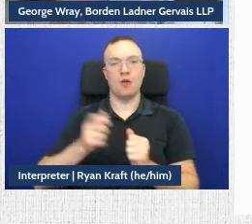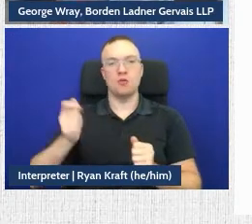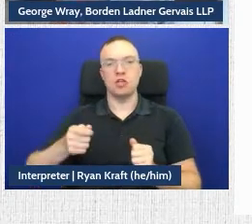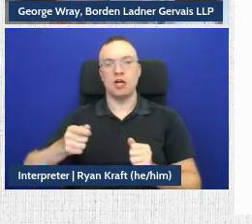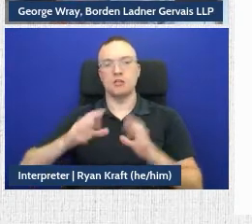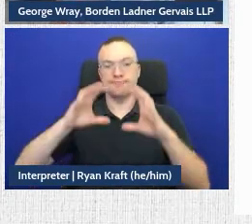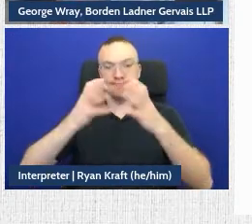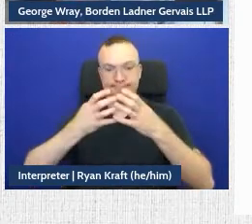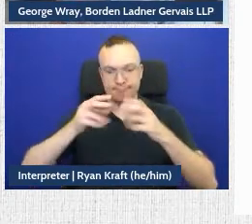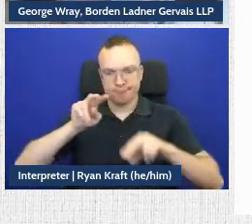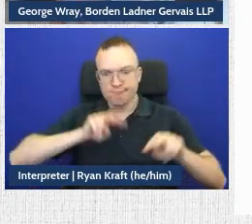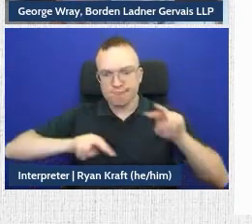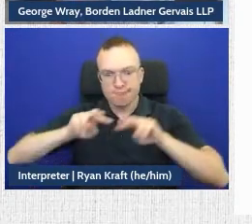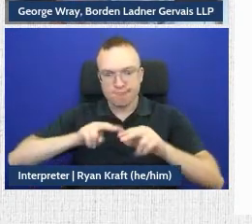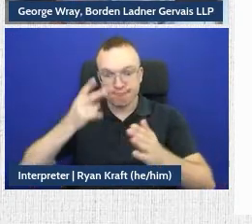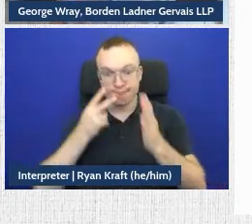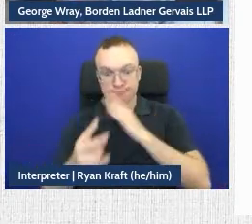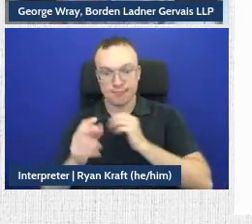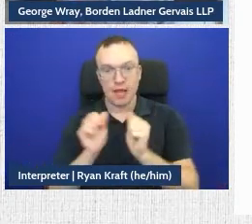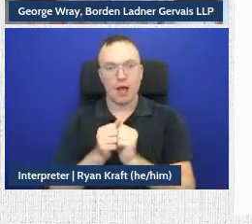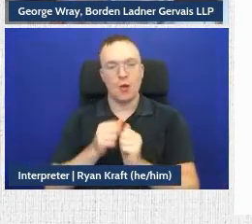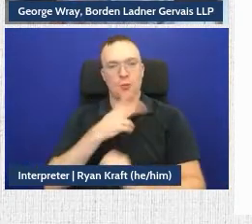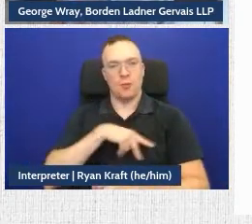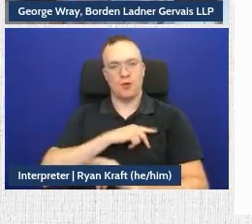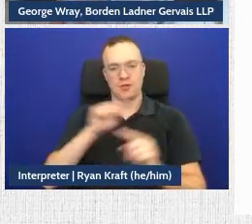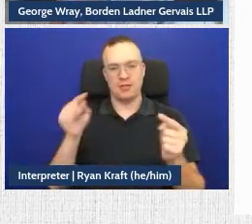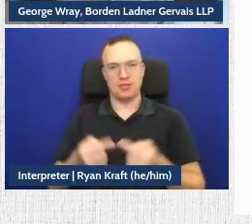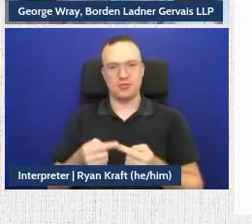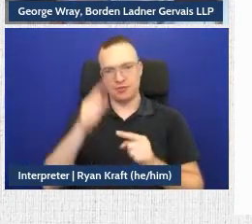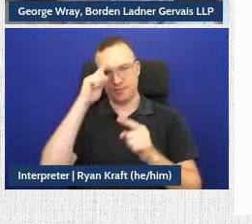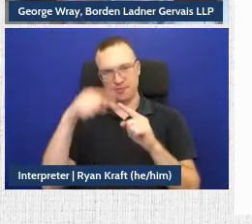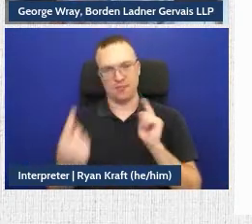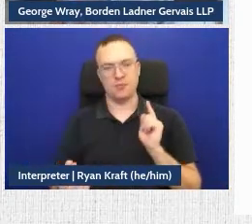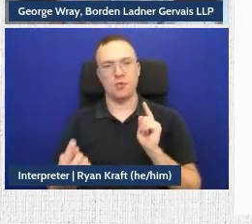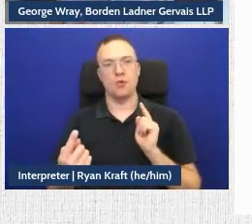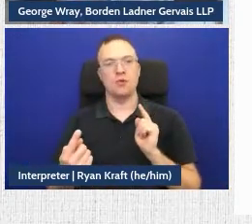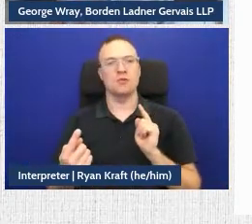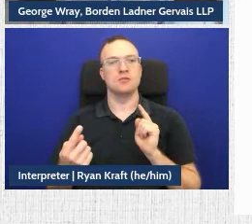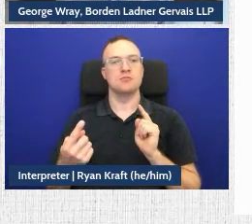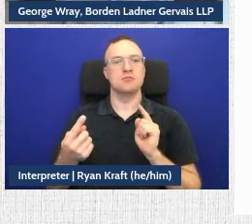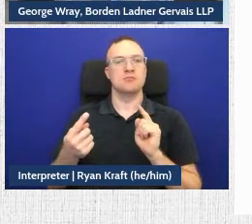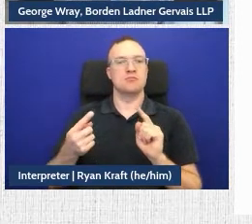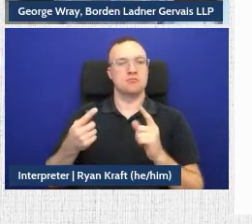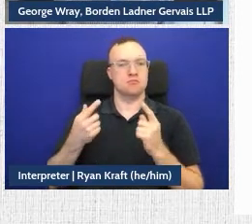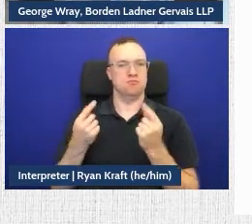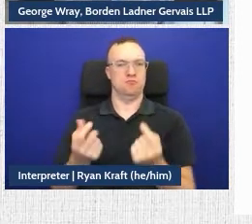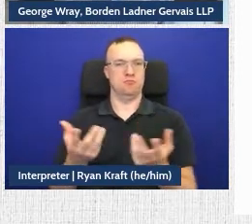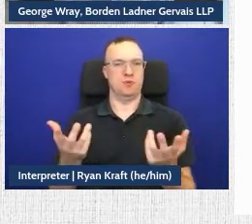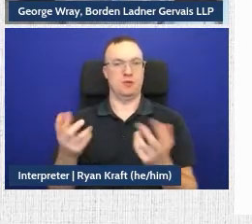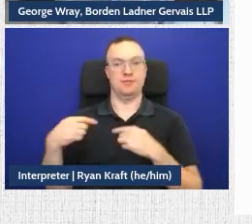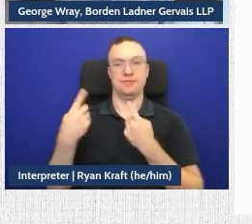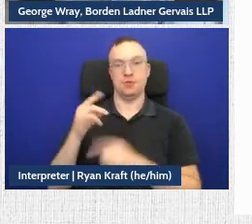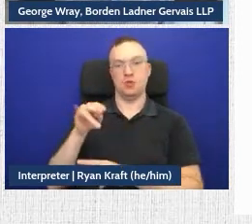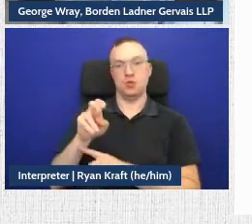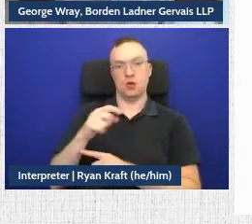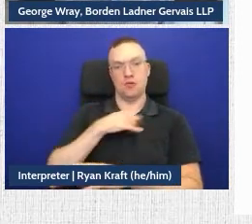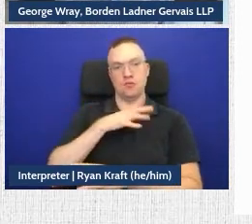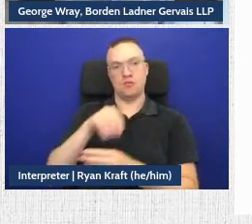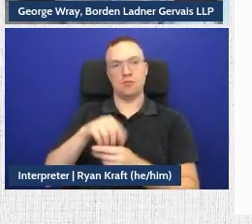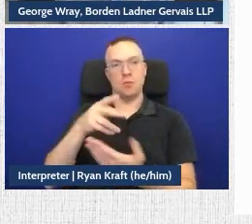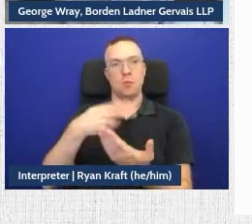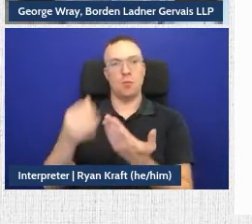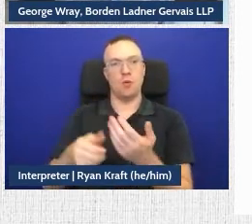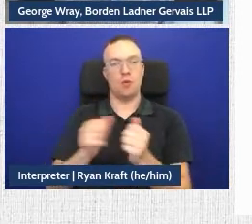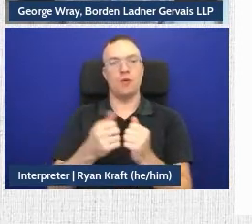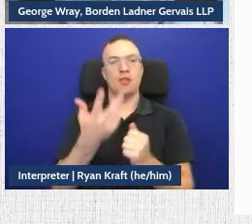ball to determine how personal injury disputes get awarded. So since June, I've been working on this project with three